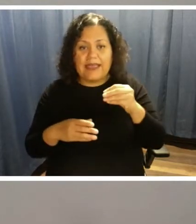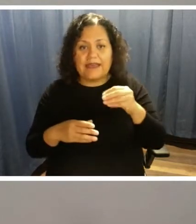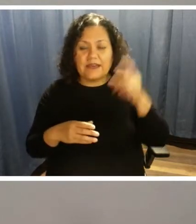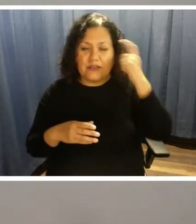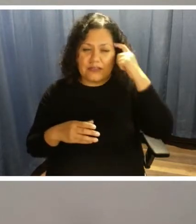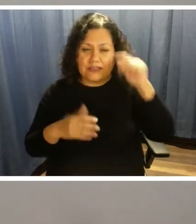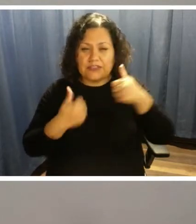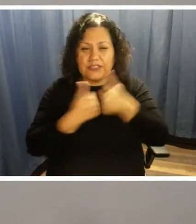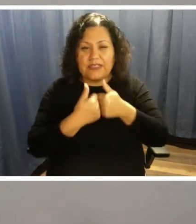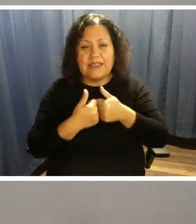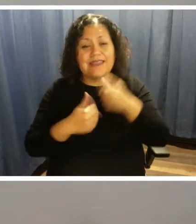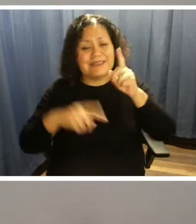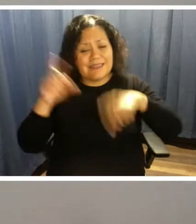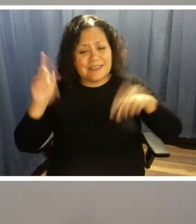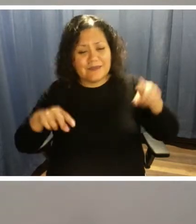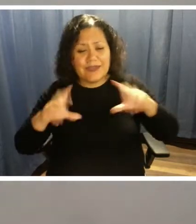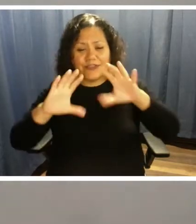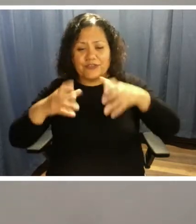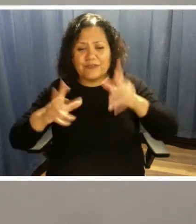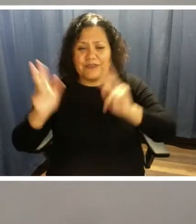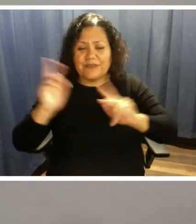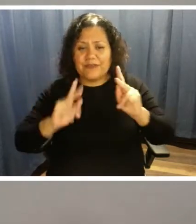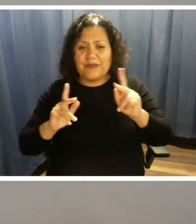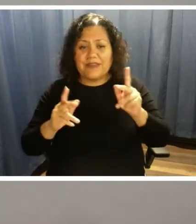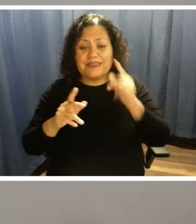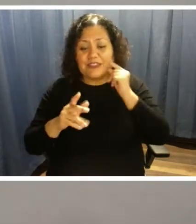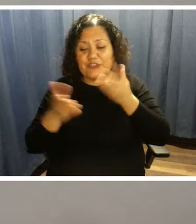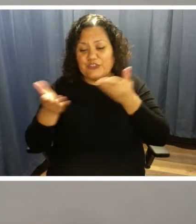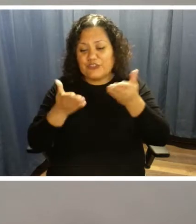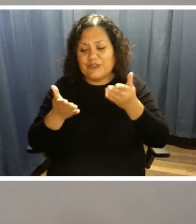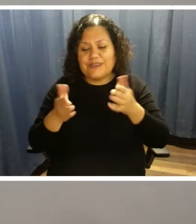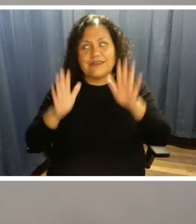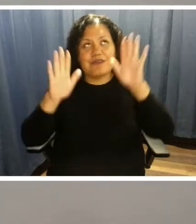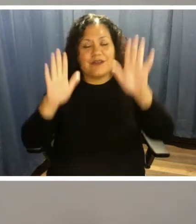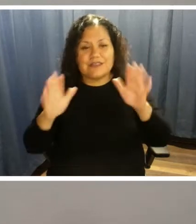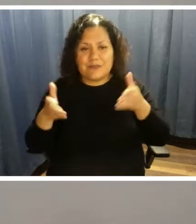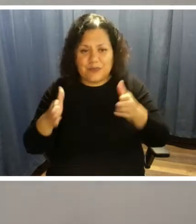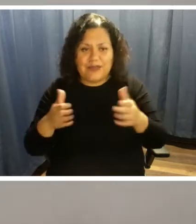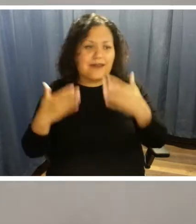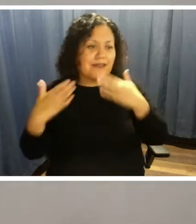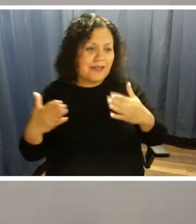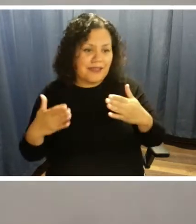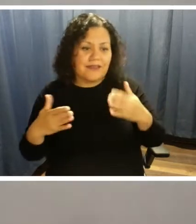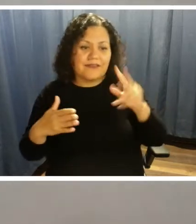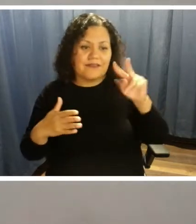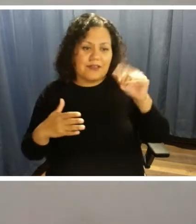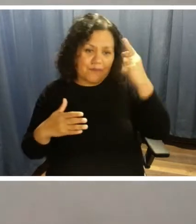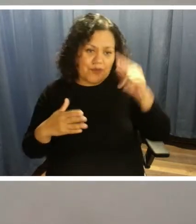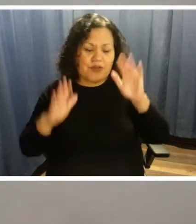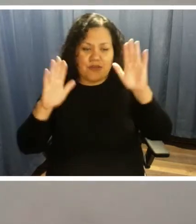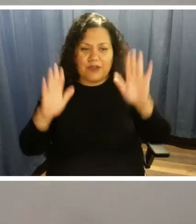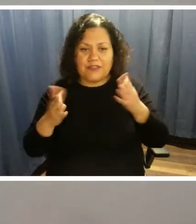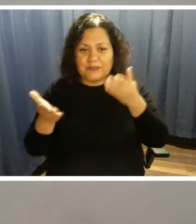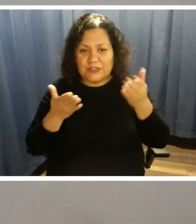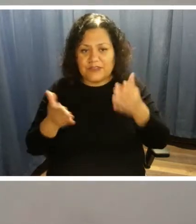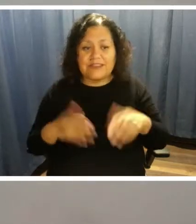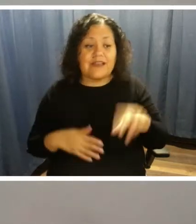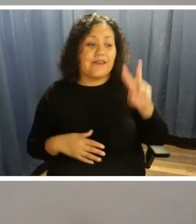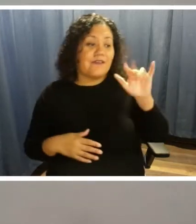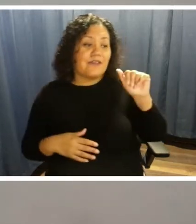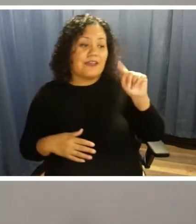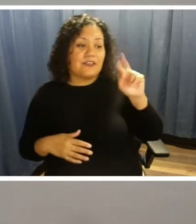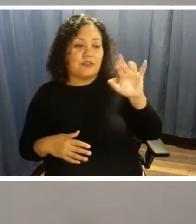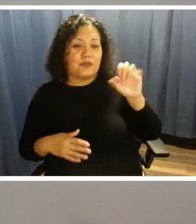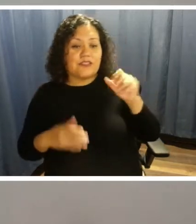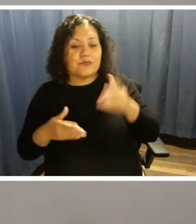Antonio's in a very profound way, and I thank them for their extraordinary service to VIA. VIA Trans provides an important